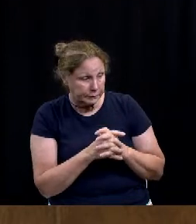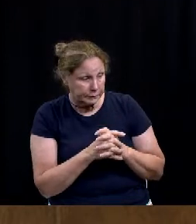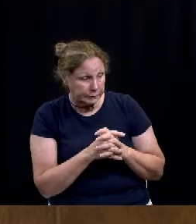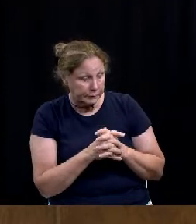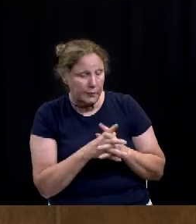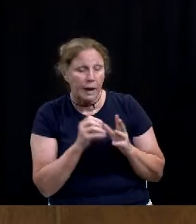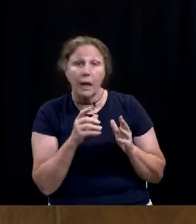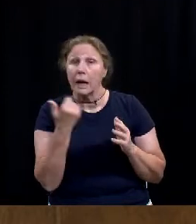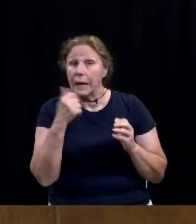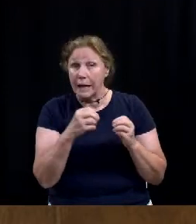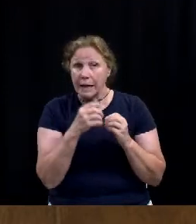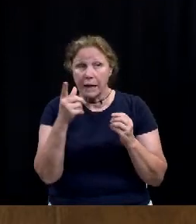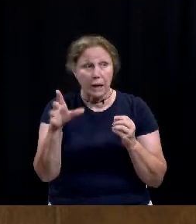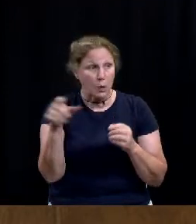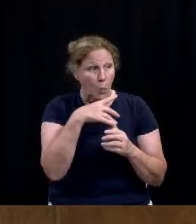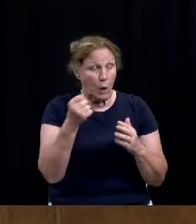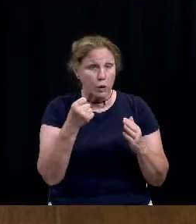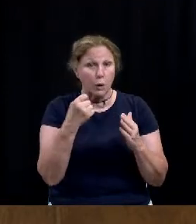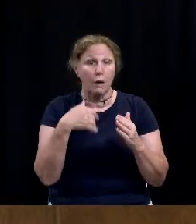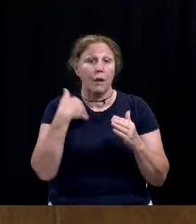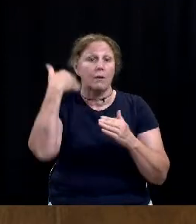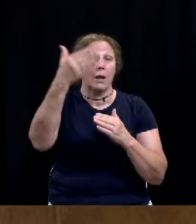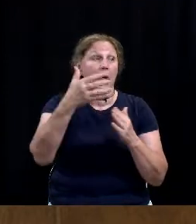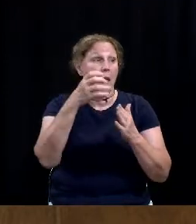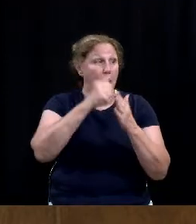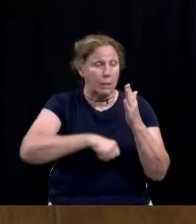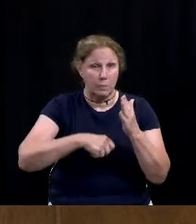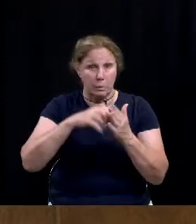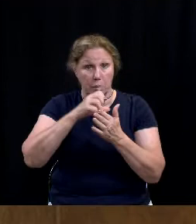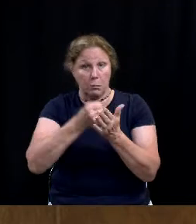Okay are there any items council would like to remove from the consent agenda?